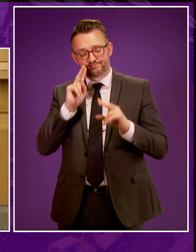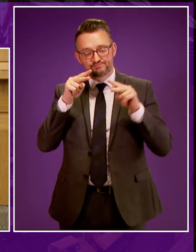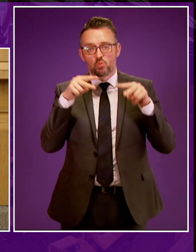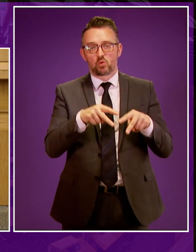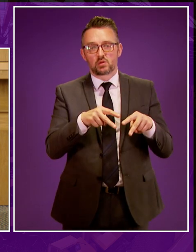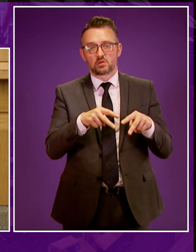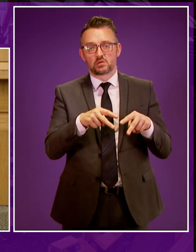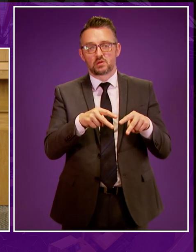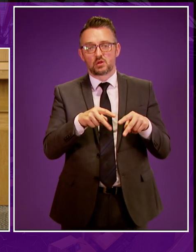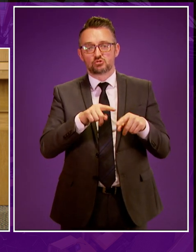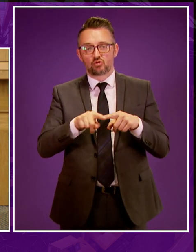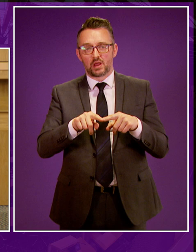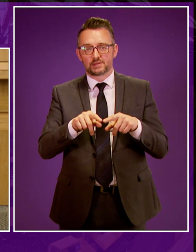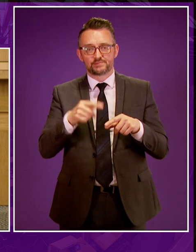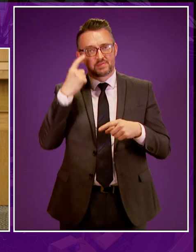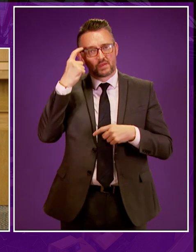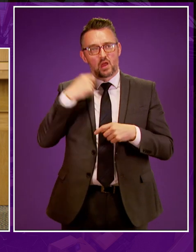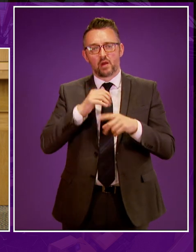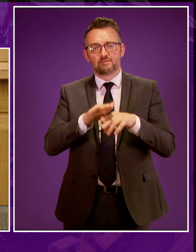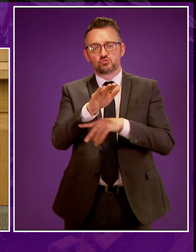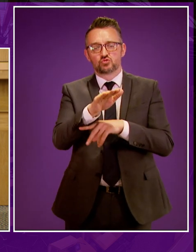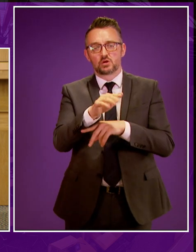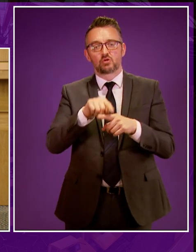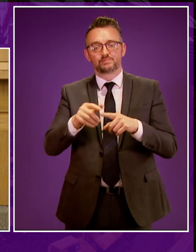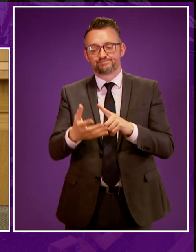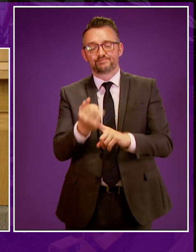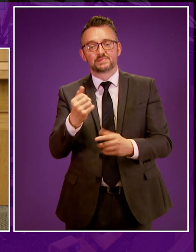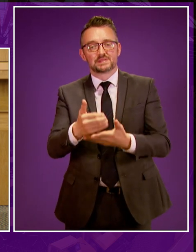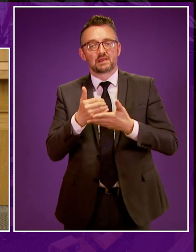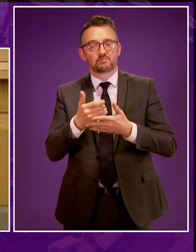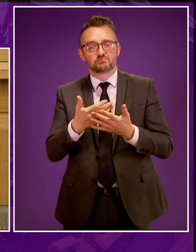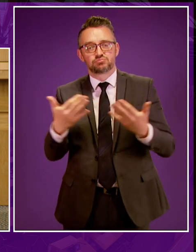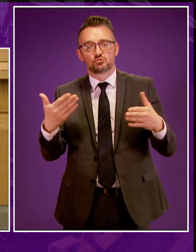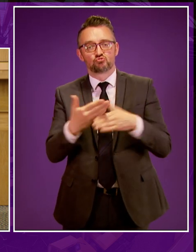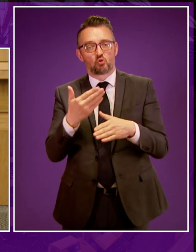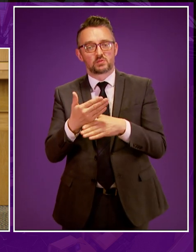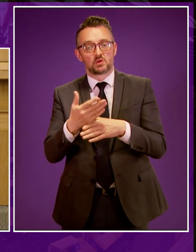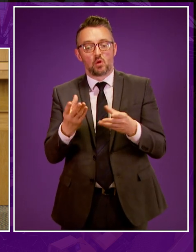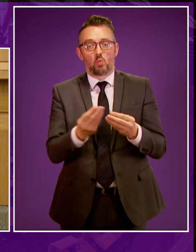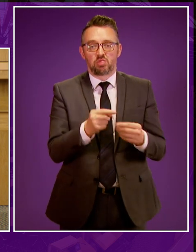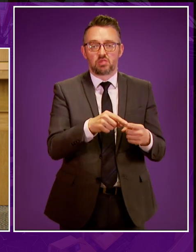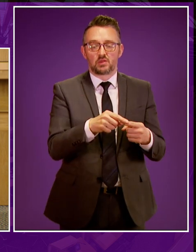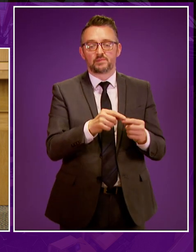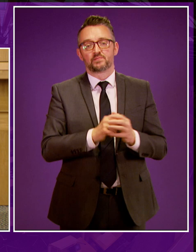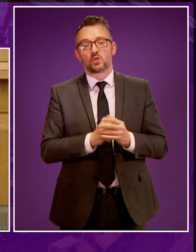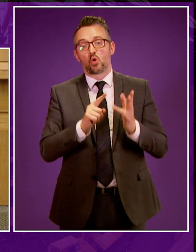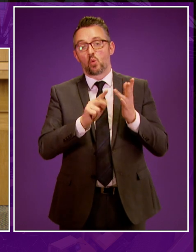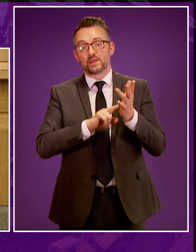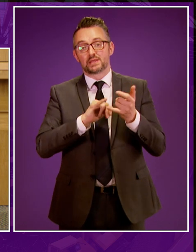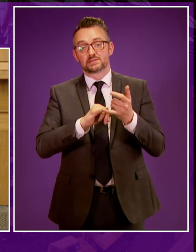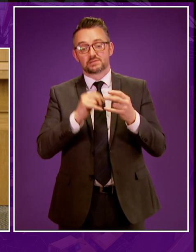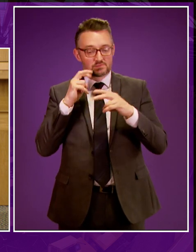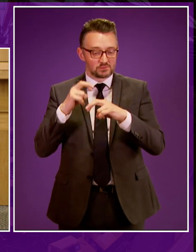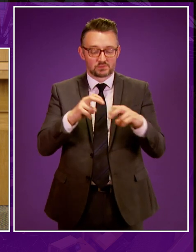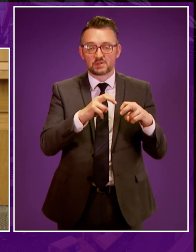focus our efforts, harness our competitive advantage and secure the jobs and wealth creation that come with it. ONS has shown that